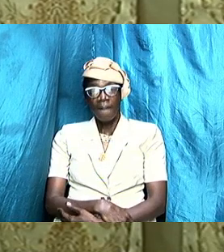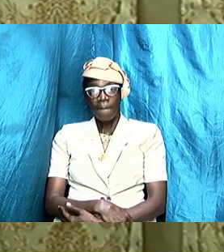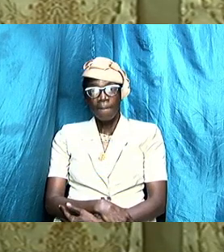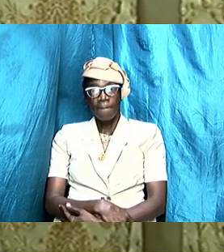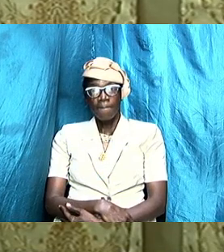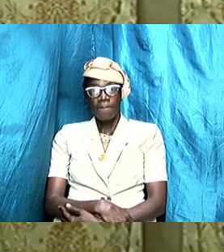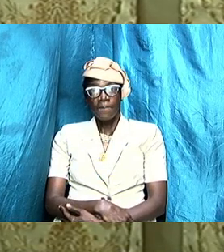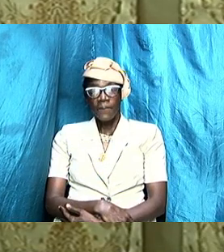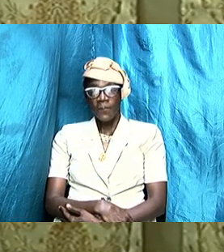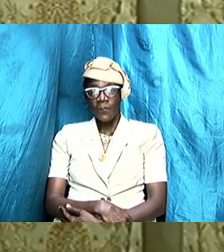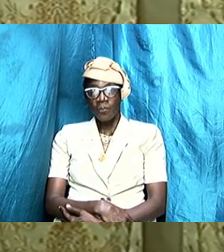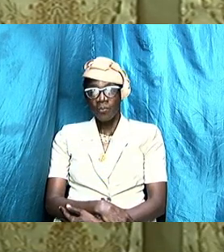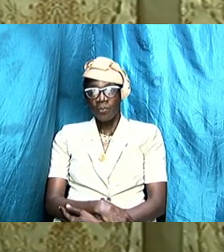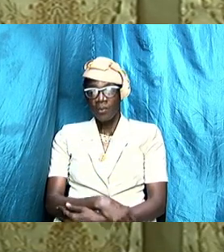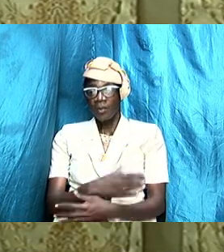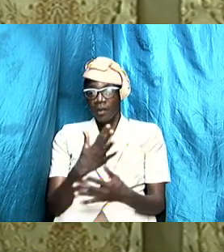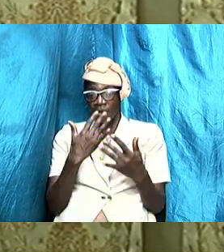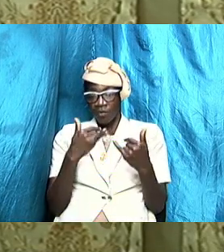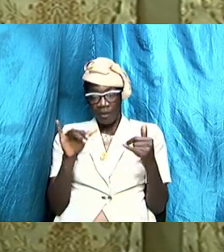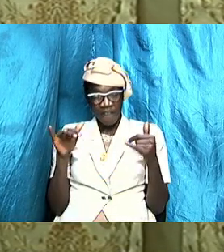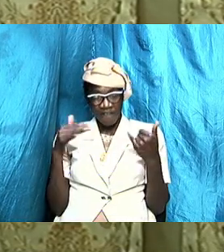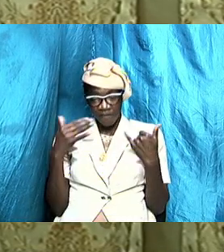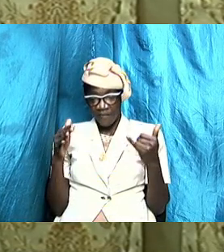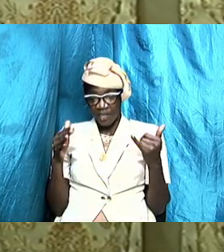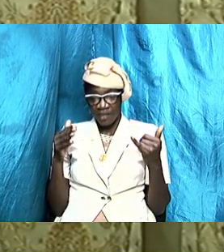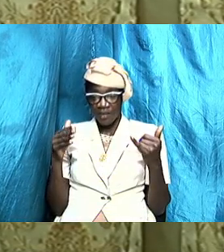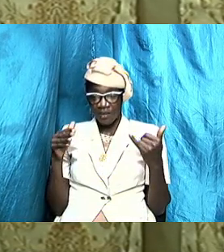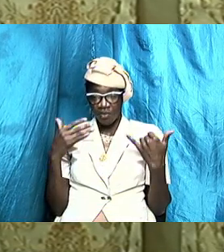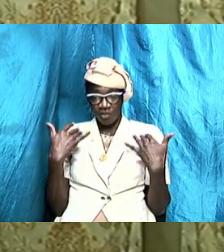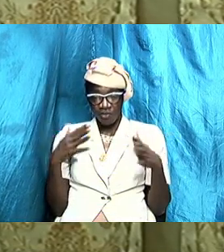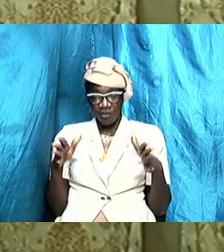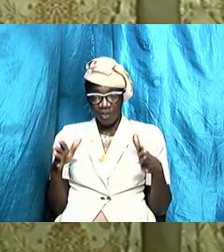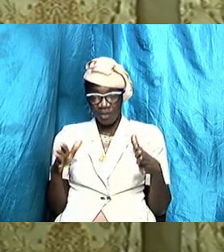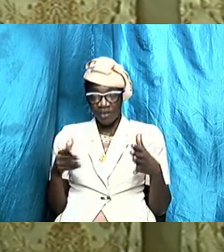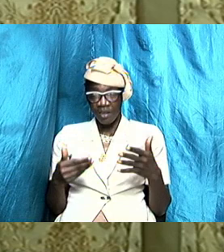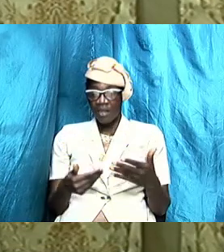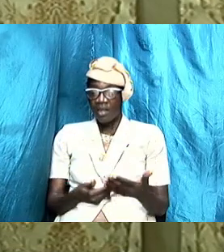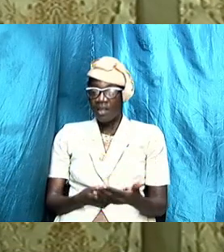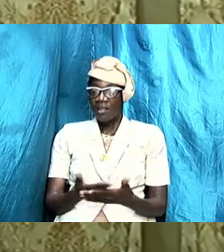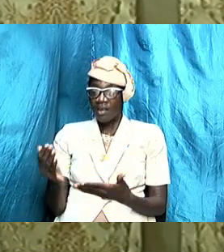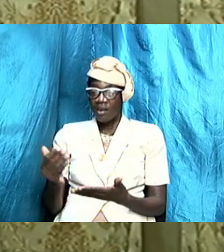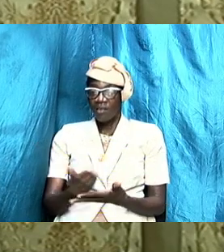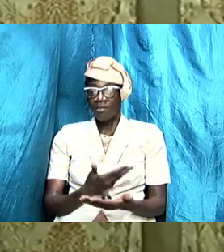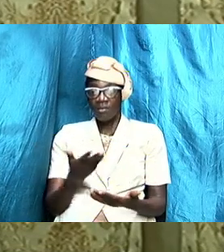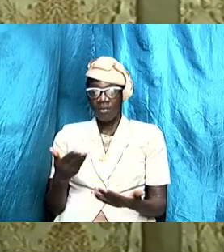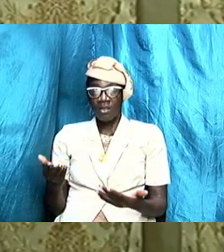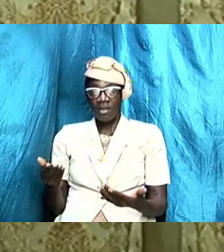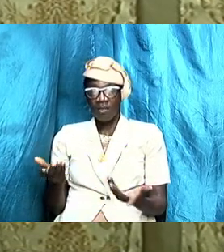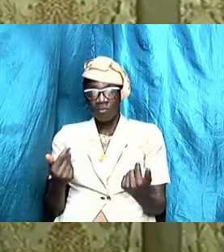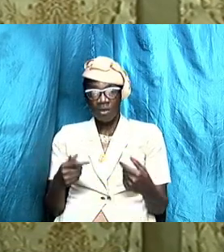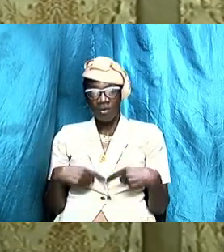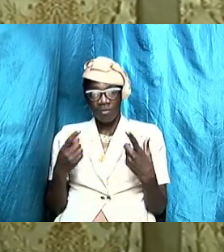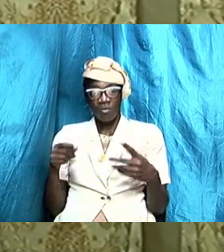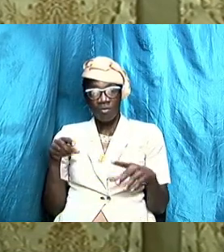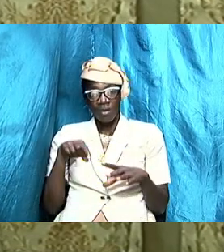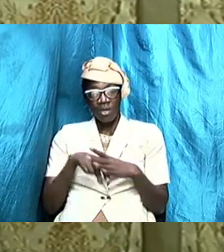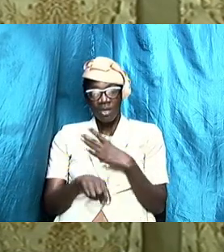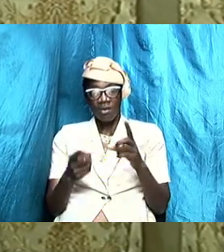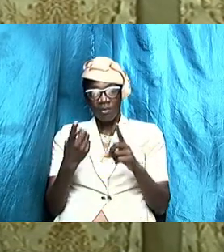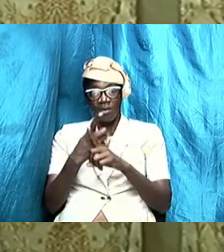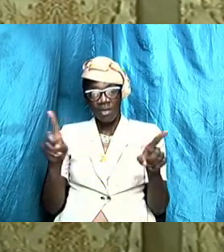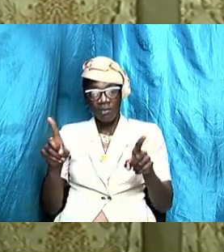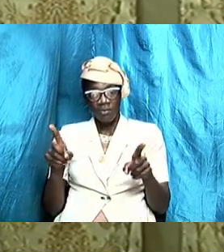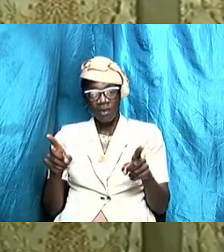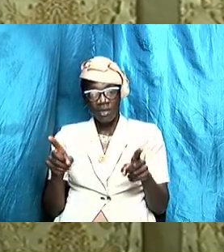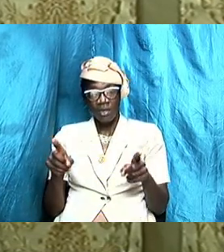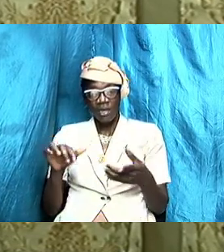call it for this evening because there are a few things more that I want to go into which is a little different from this